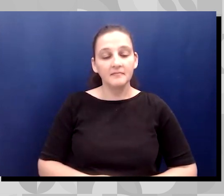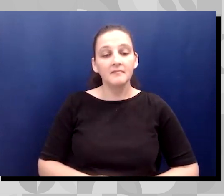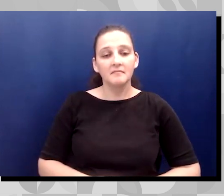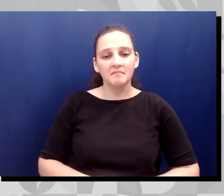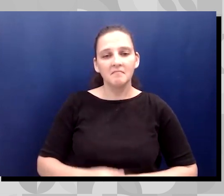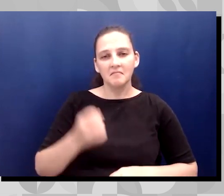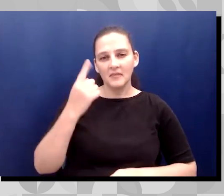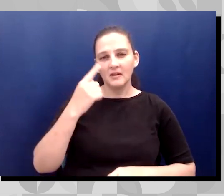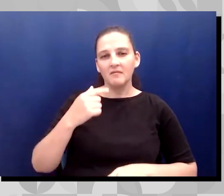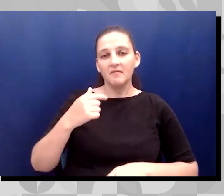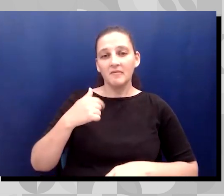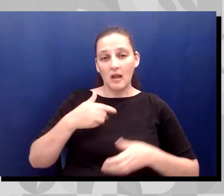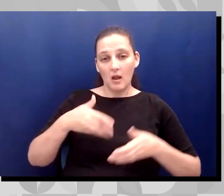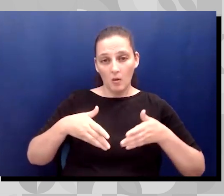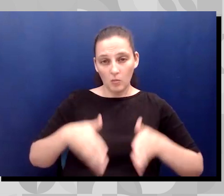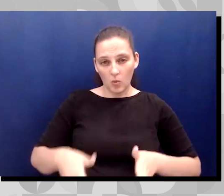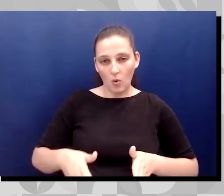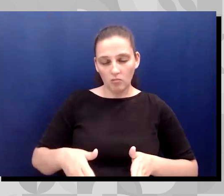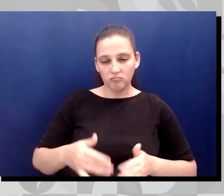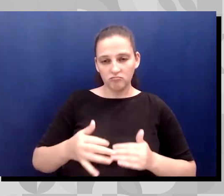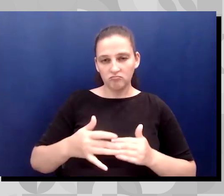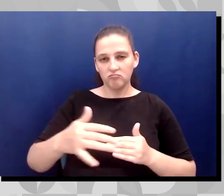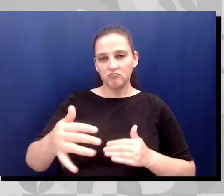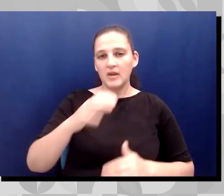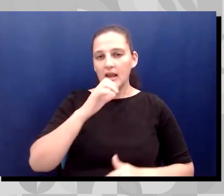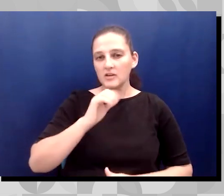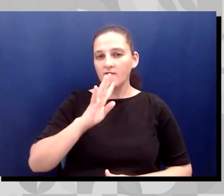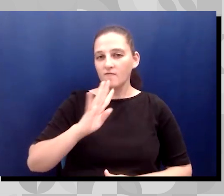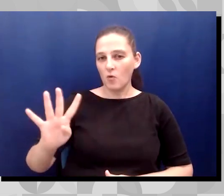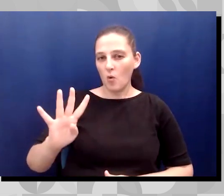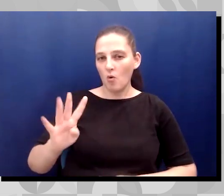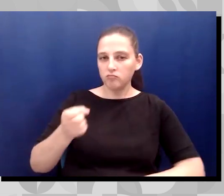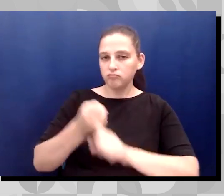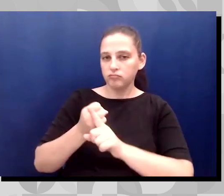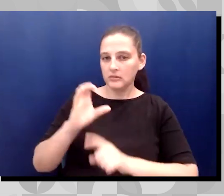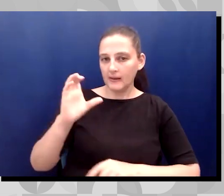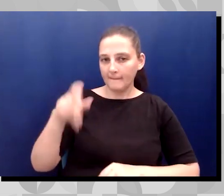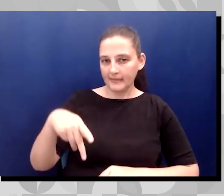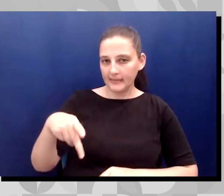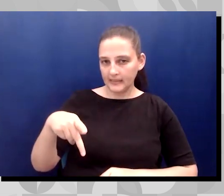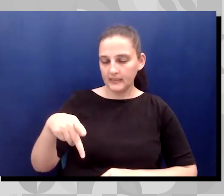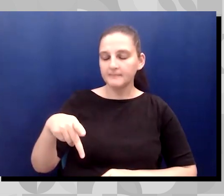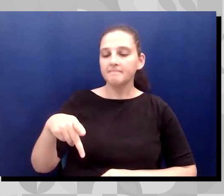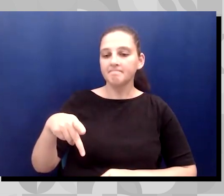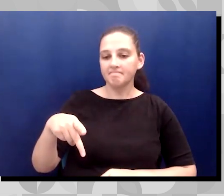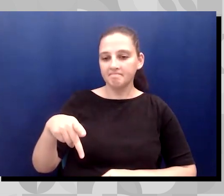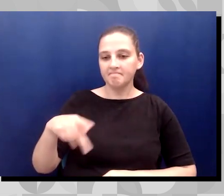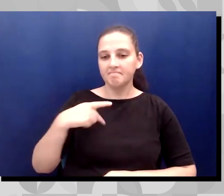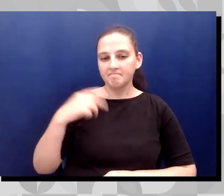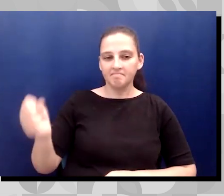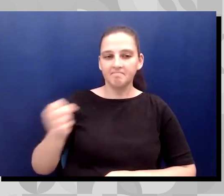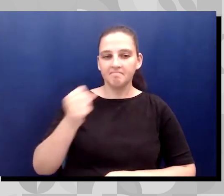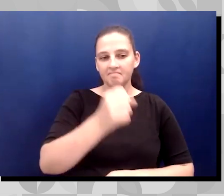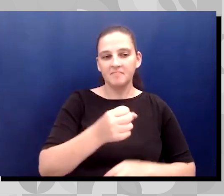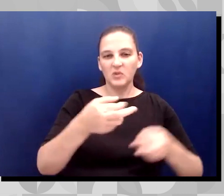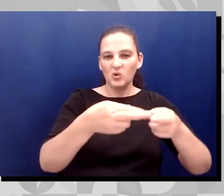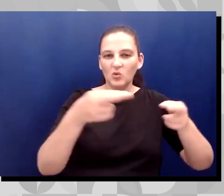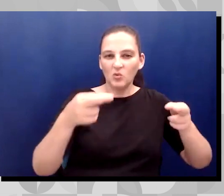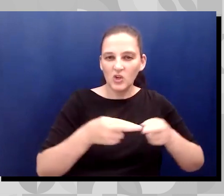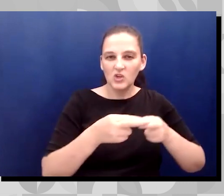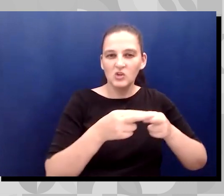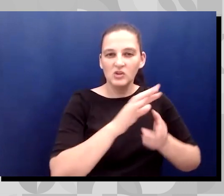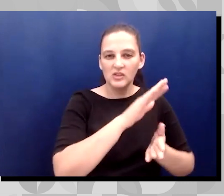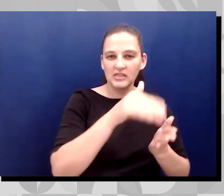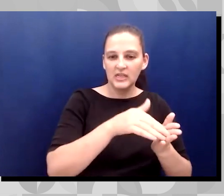four, and I was enrolled into the regional center system. I